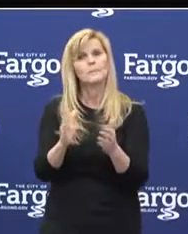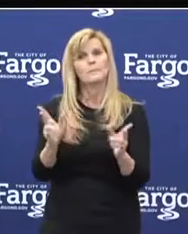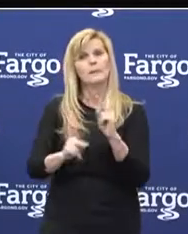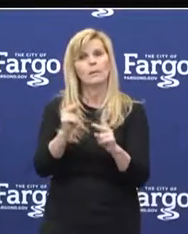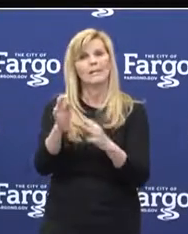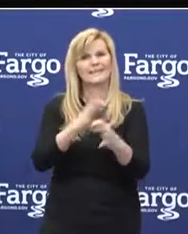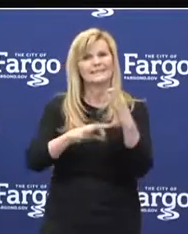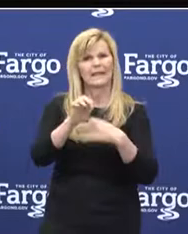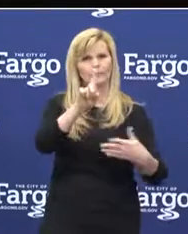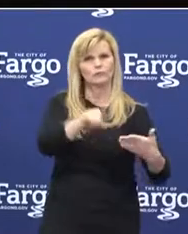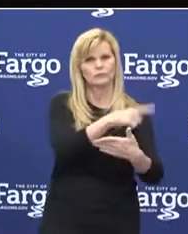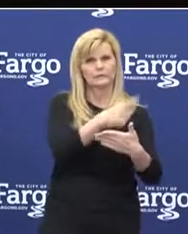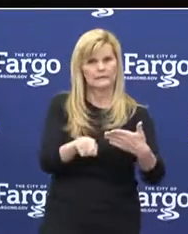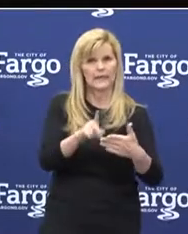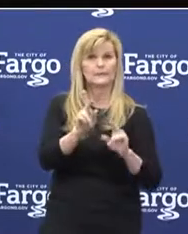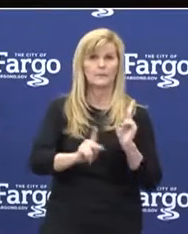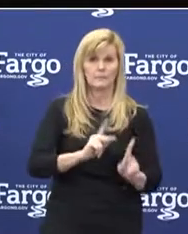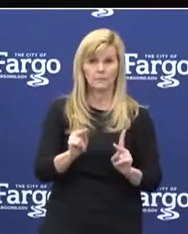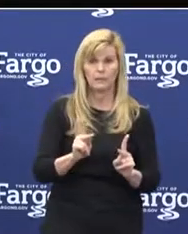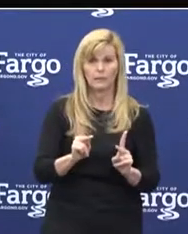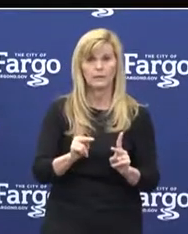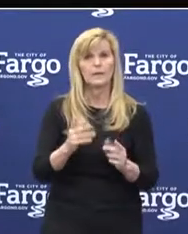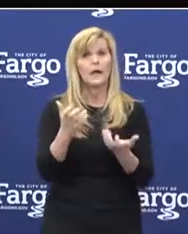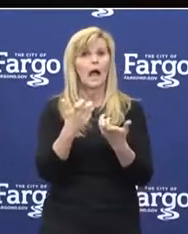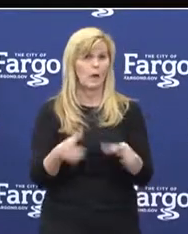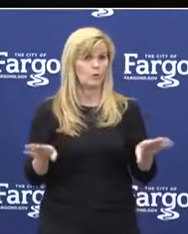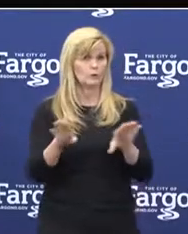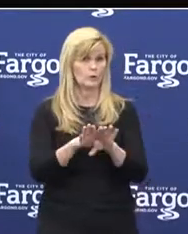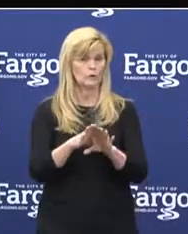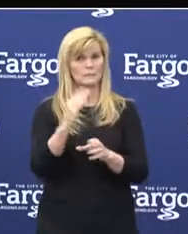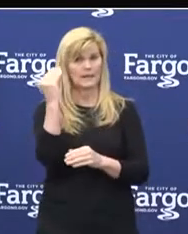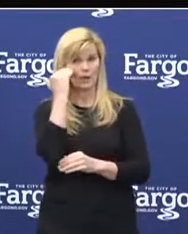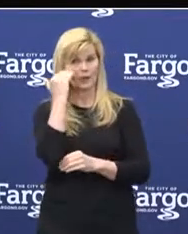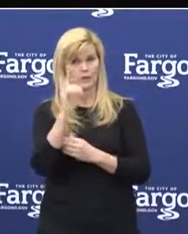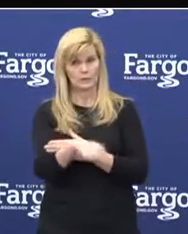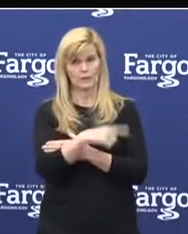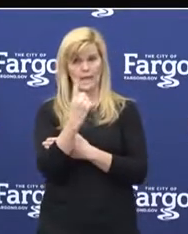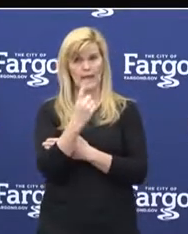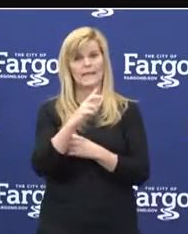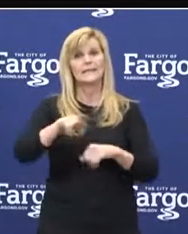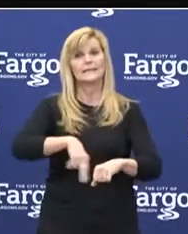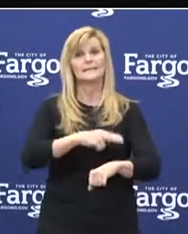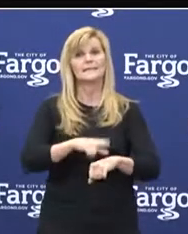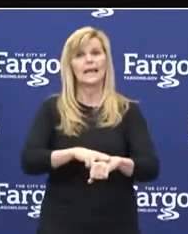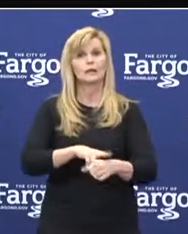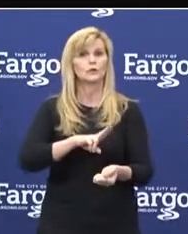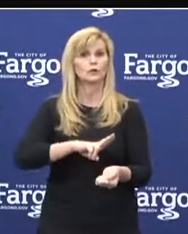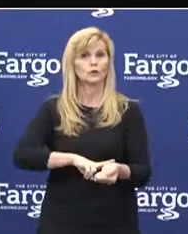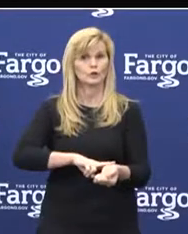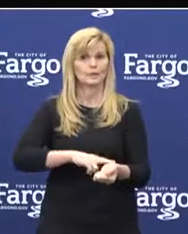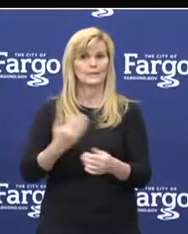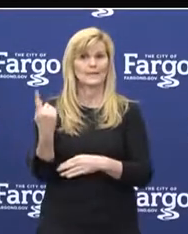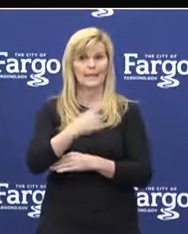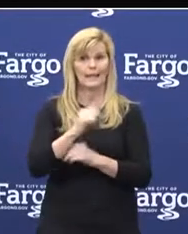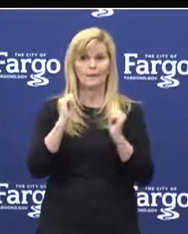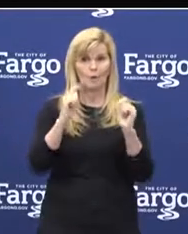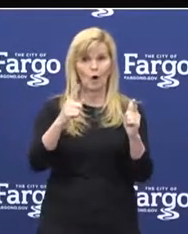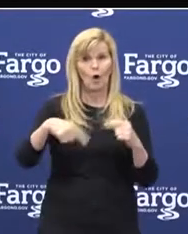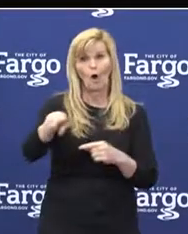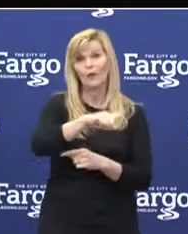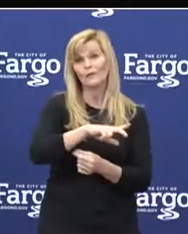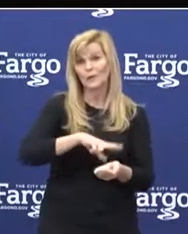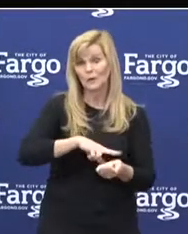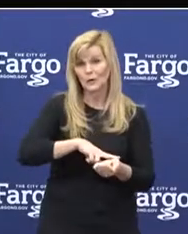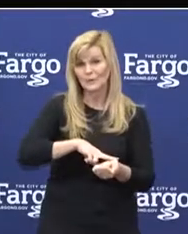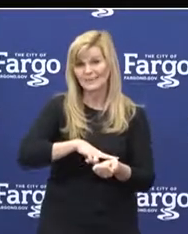other down. I would like to close by acknowledging that today is National Nurses Day. So for all of you nurses out there,